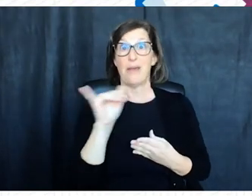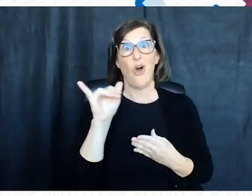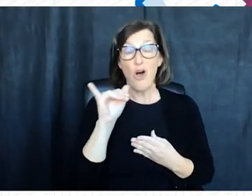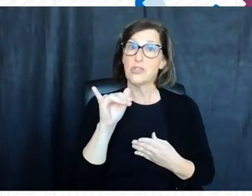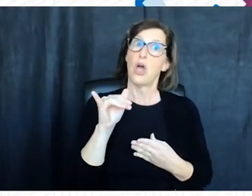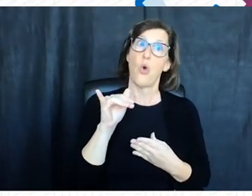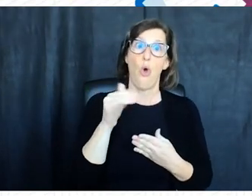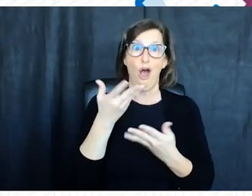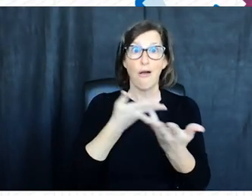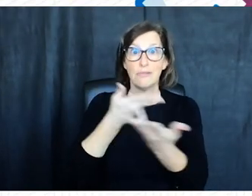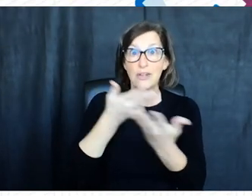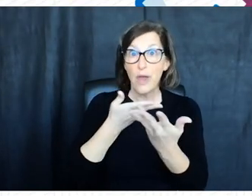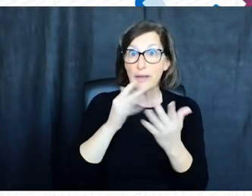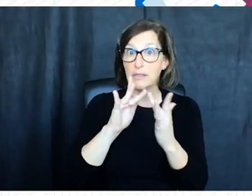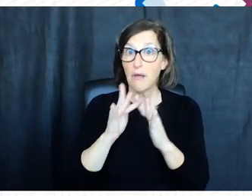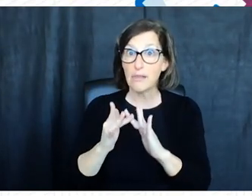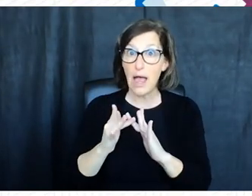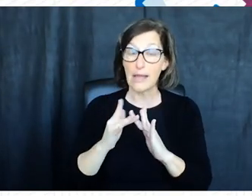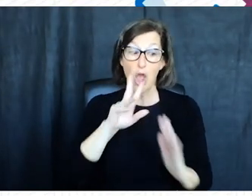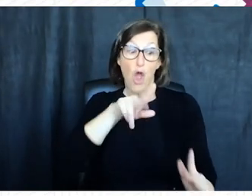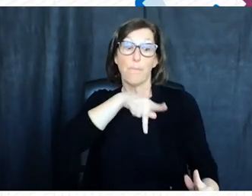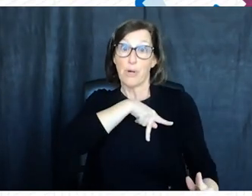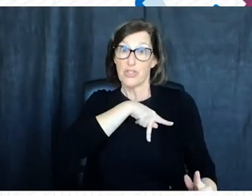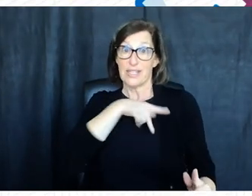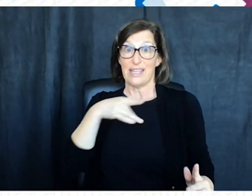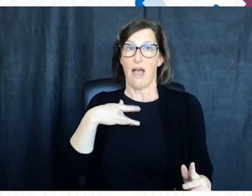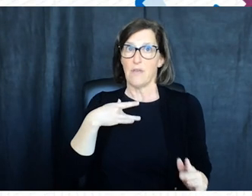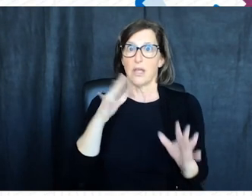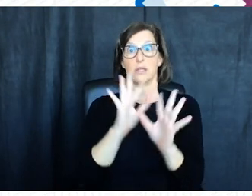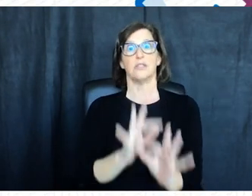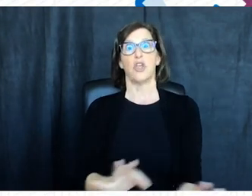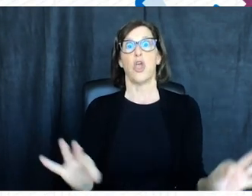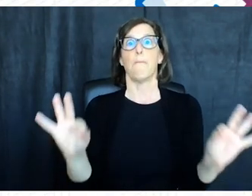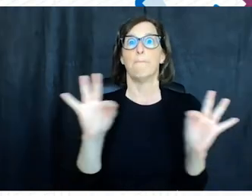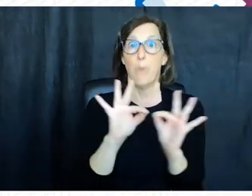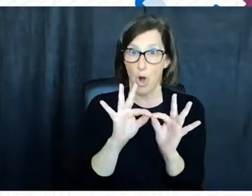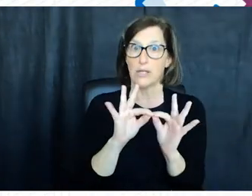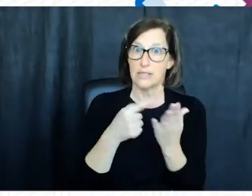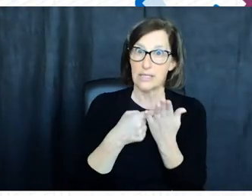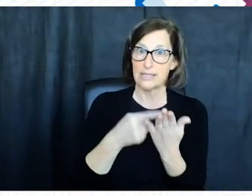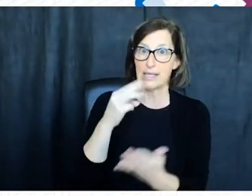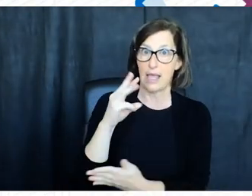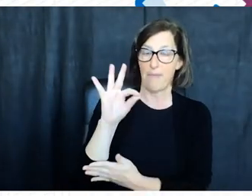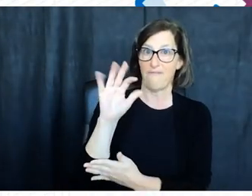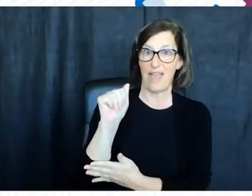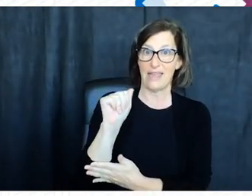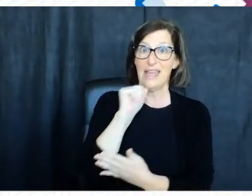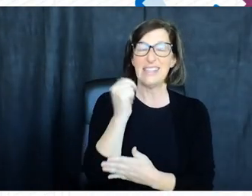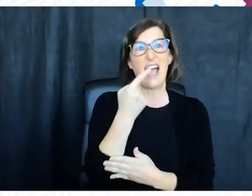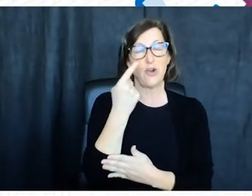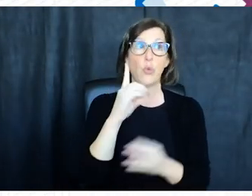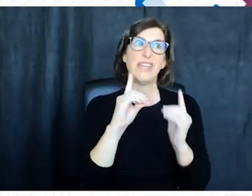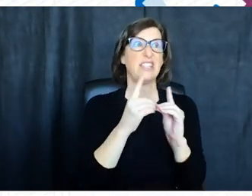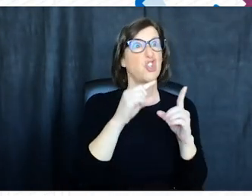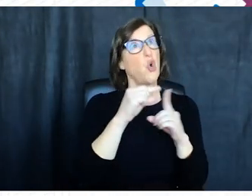also the integrity of our online interactions i personally feel a sense of urgency when discussing mfa it's